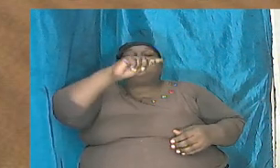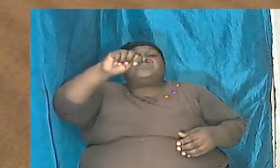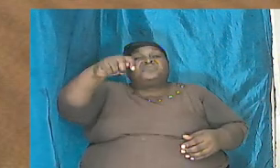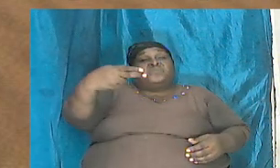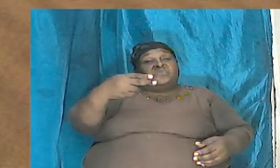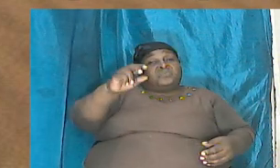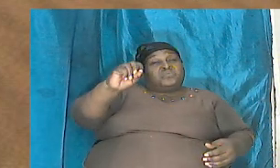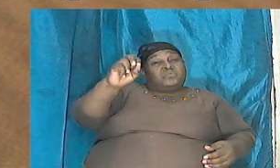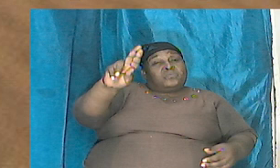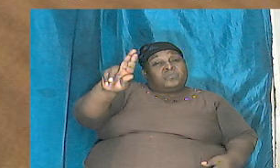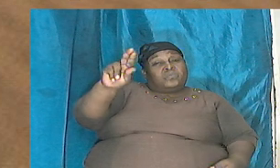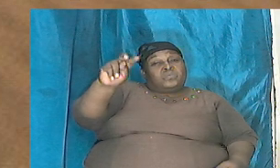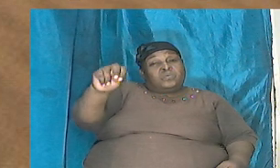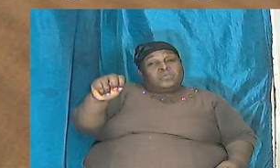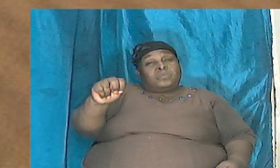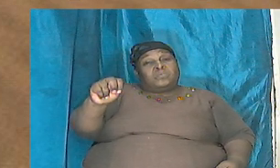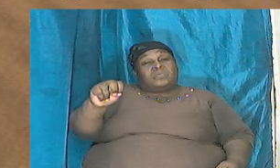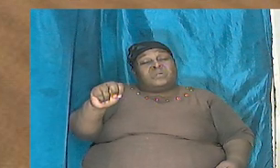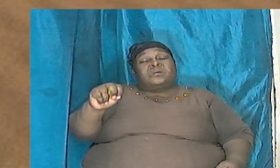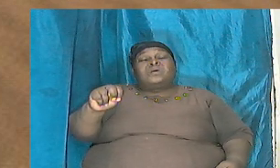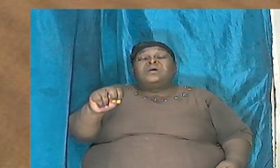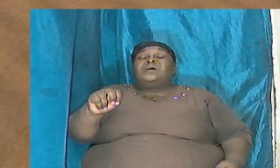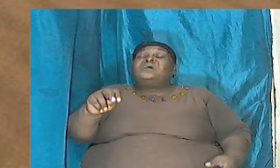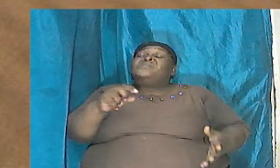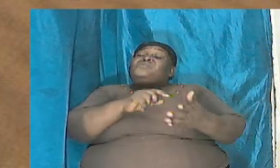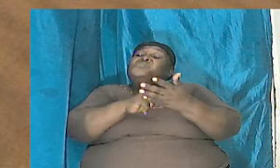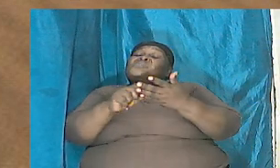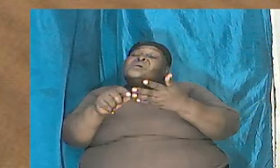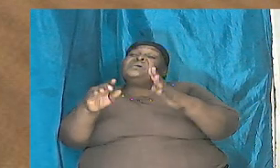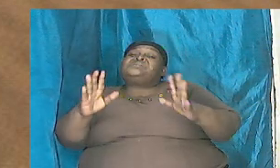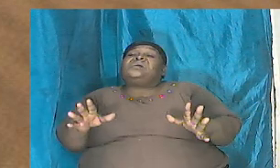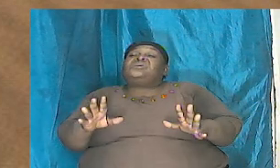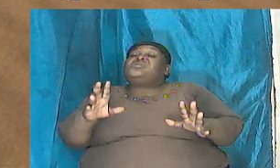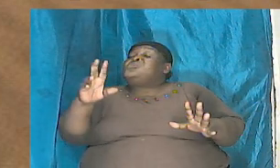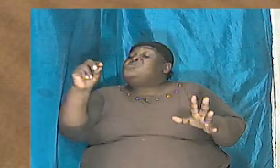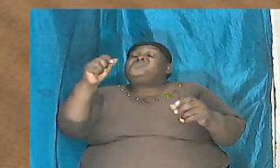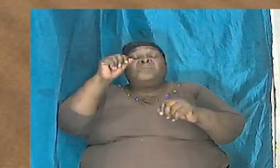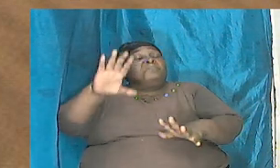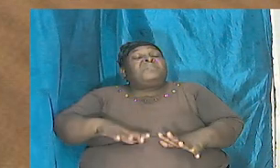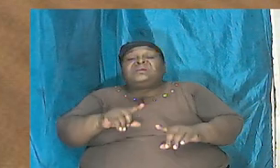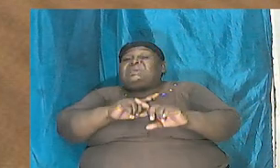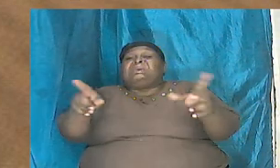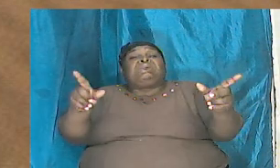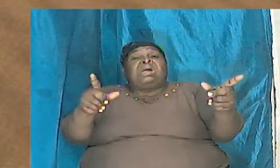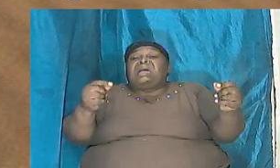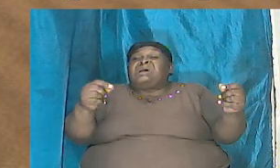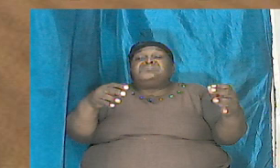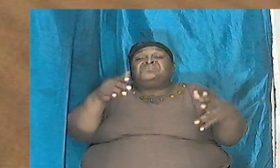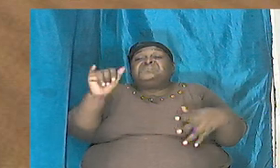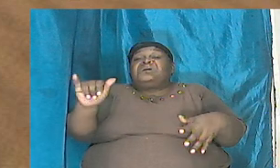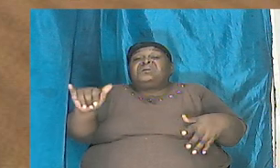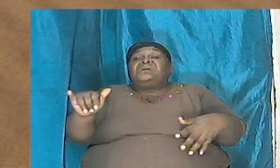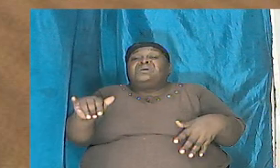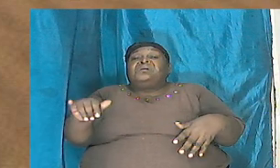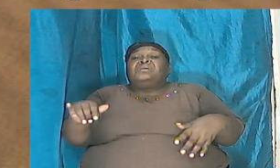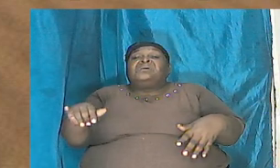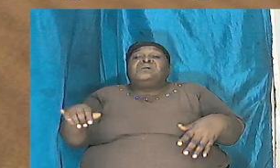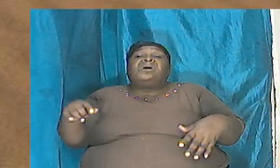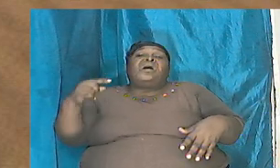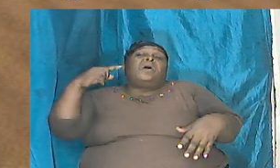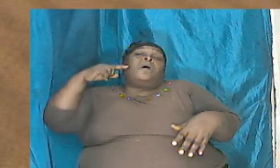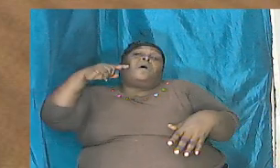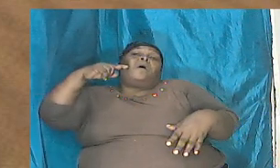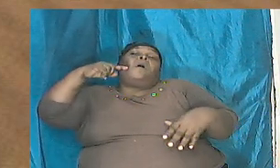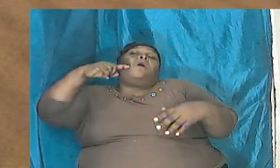because the writer is indicating that no man can do that or bore his jaw through